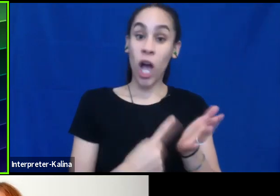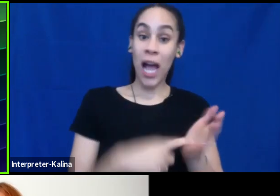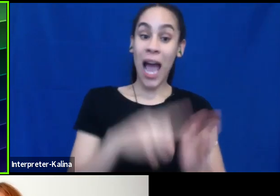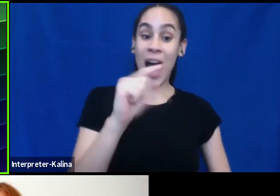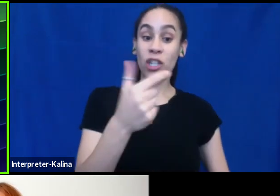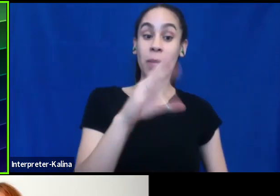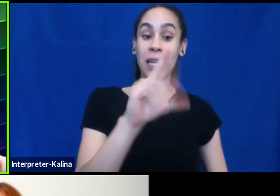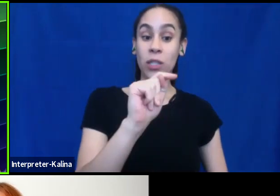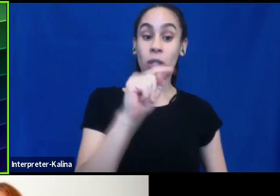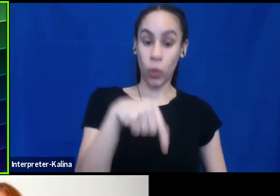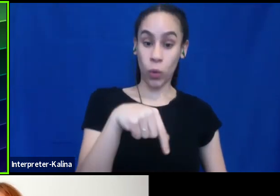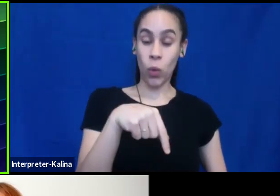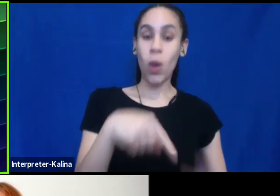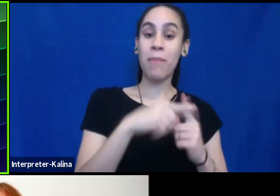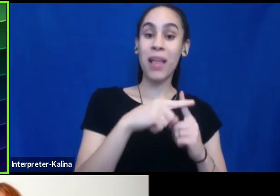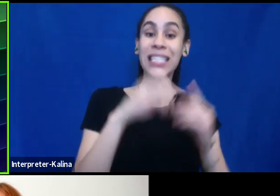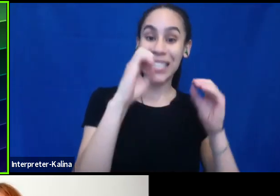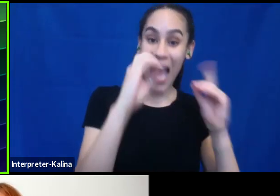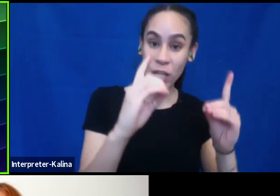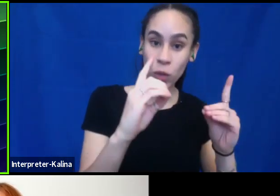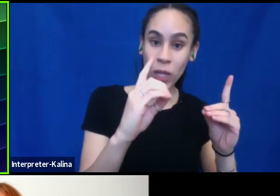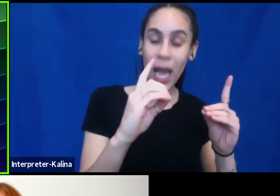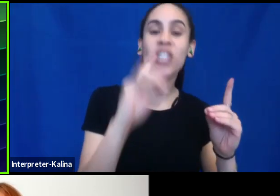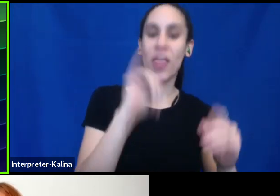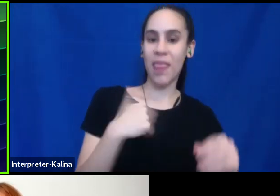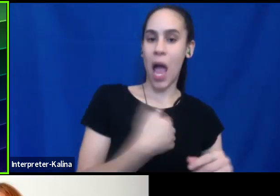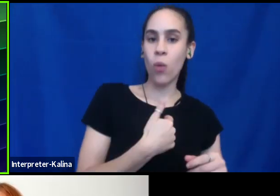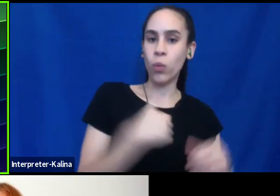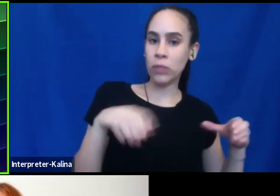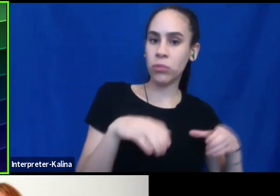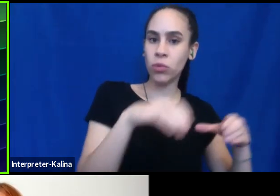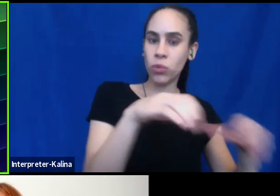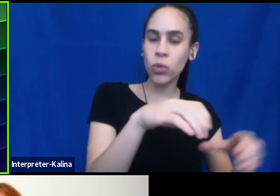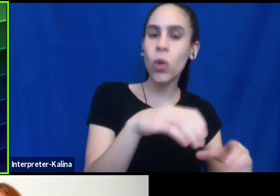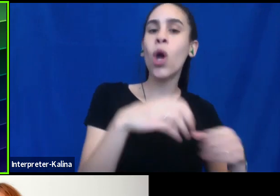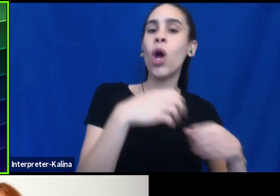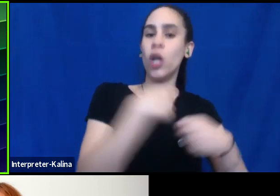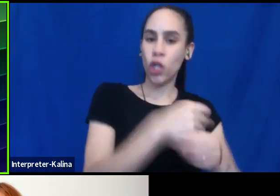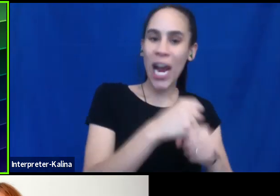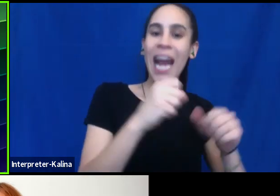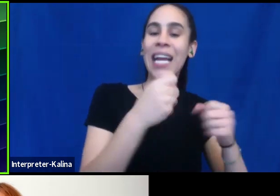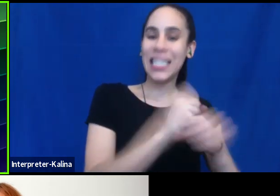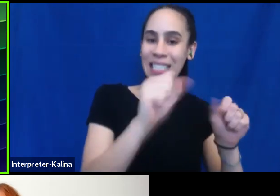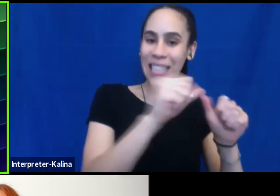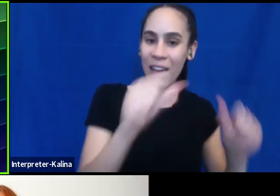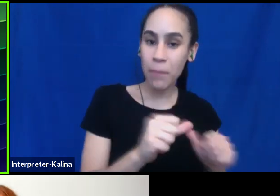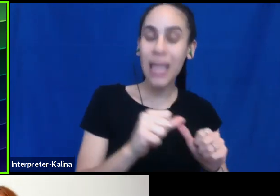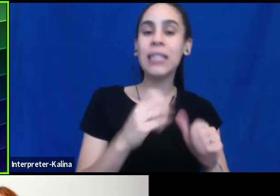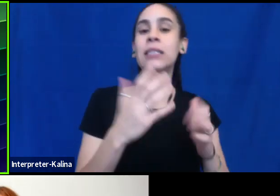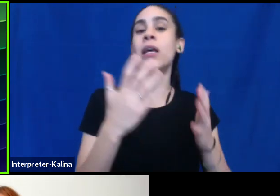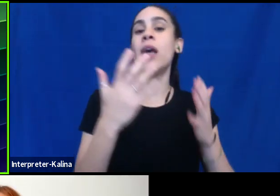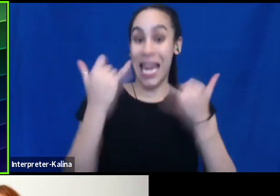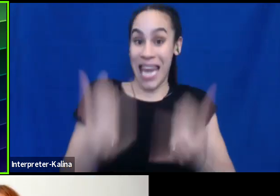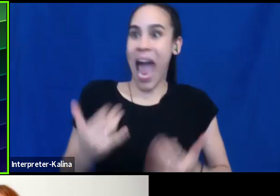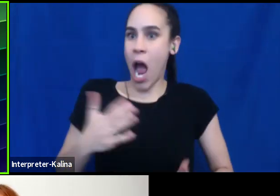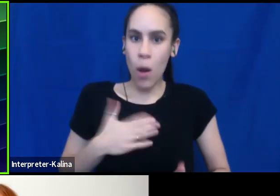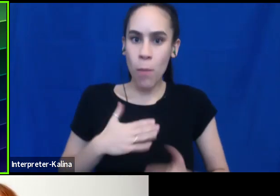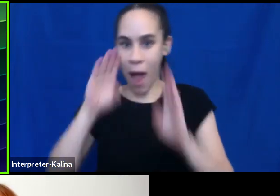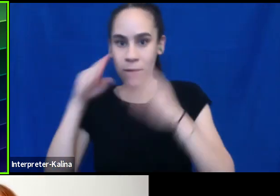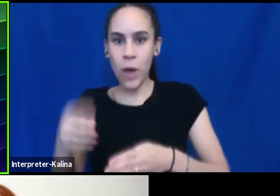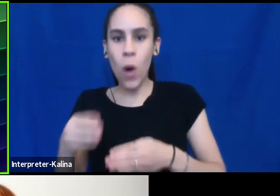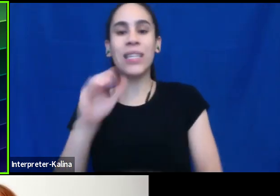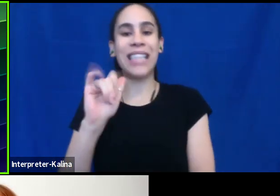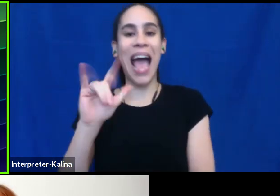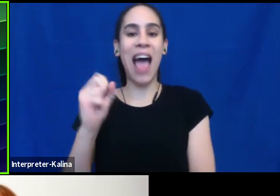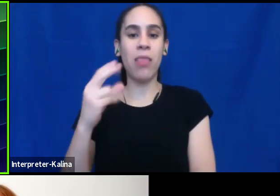which is really what we were doing before and creating safe zones and things like that, all of my work now is on allyship. And if I, you know, and I have gotten